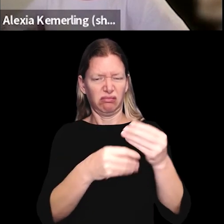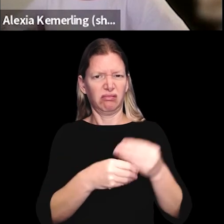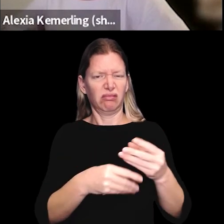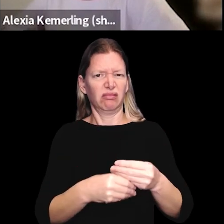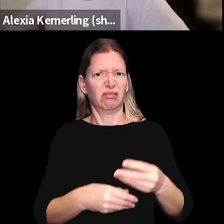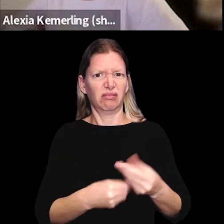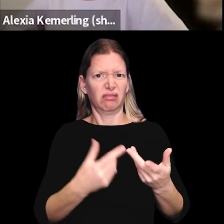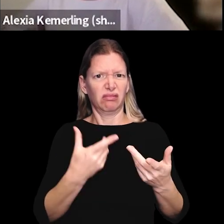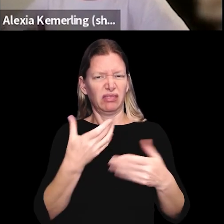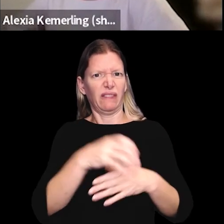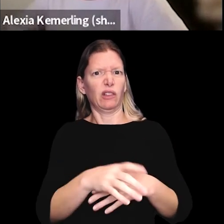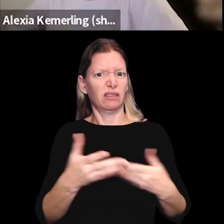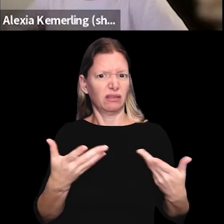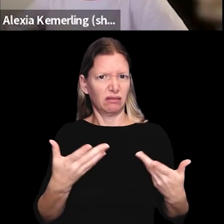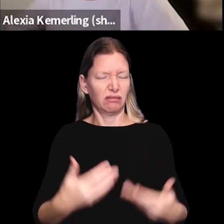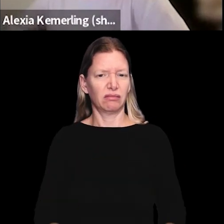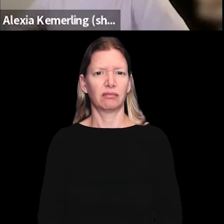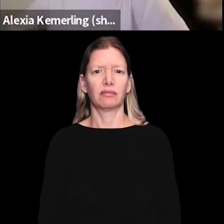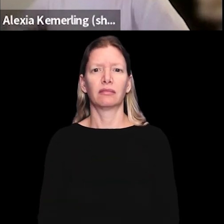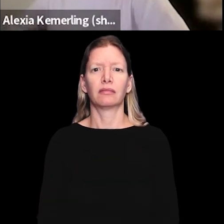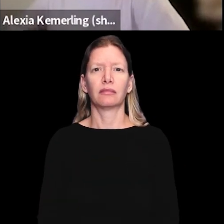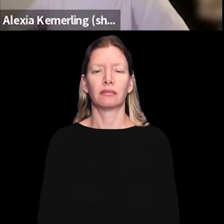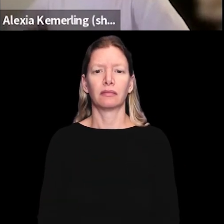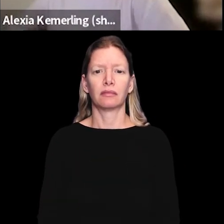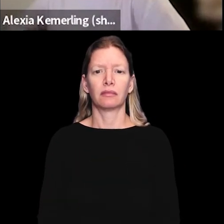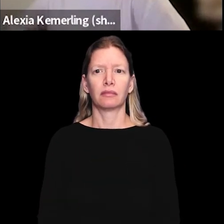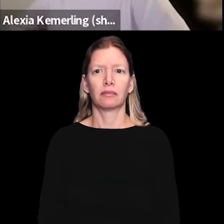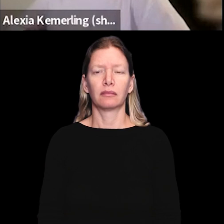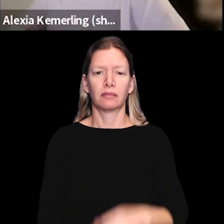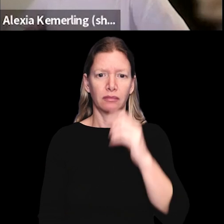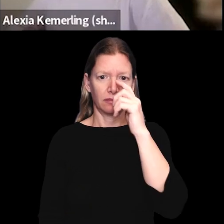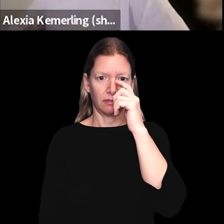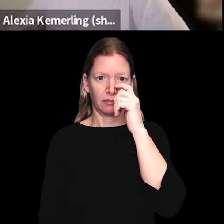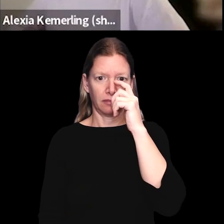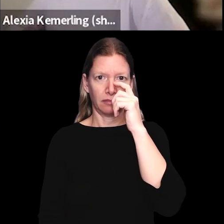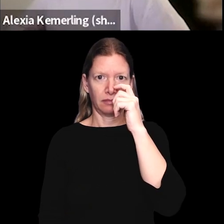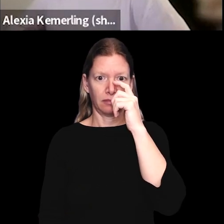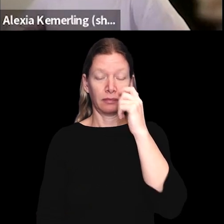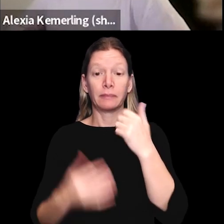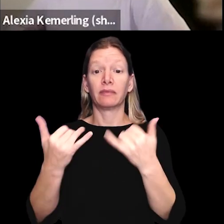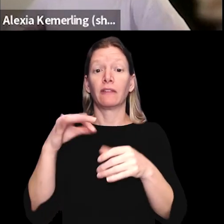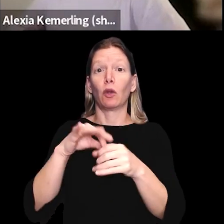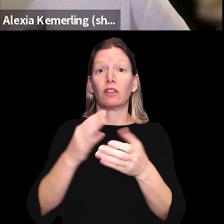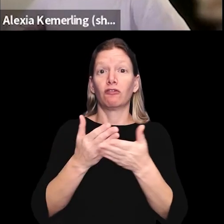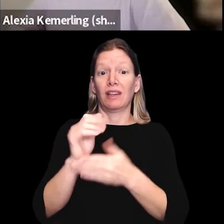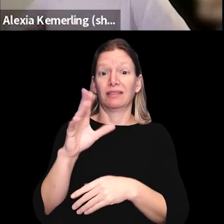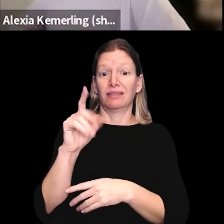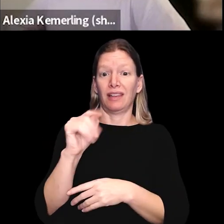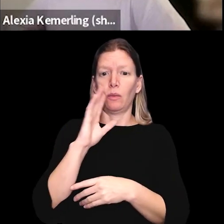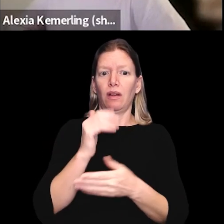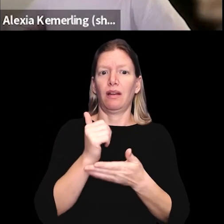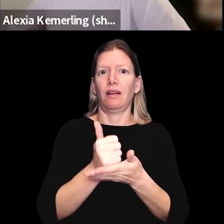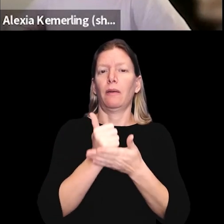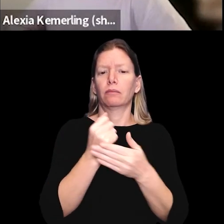voter suppression laws go into effect. So this Voting Rights Advancement